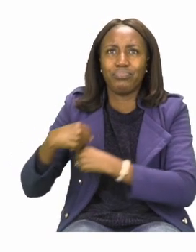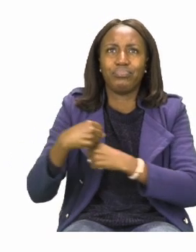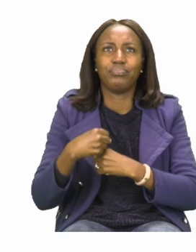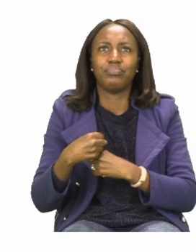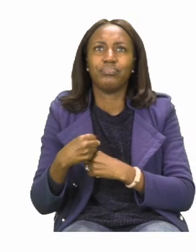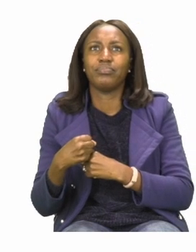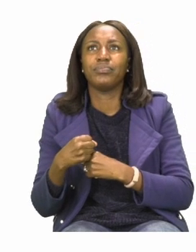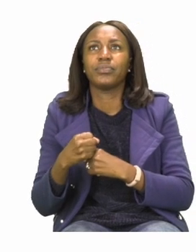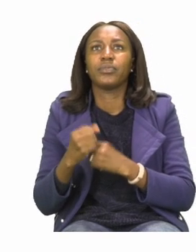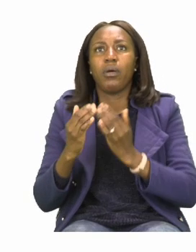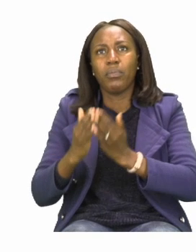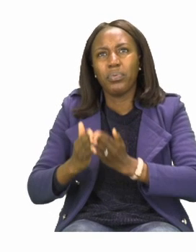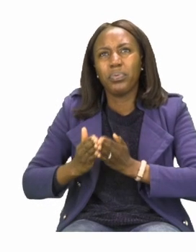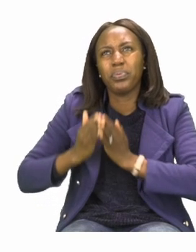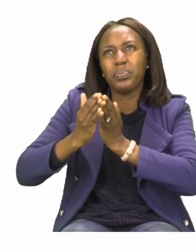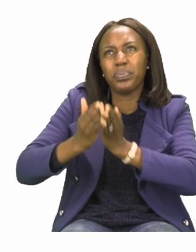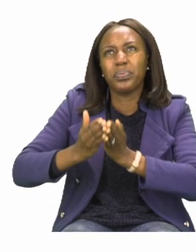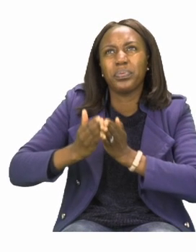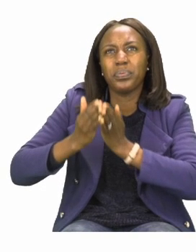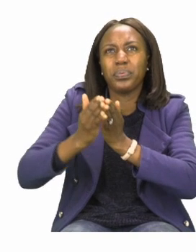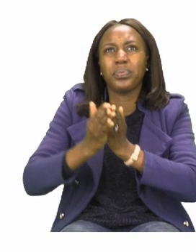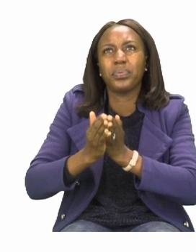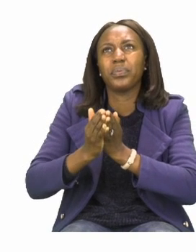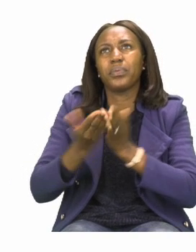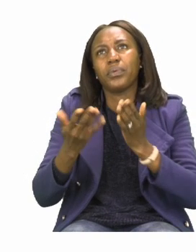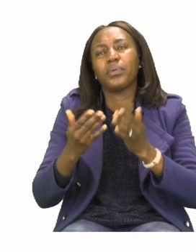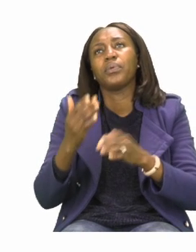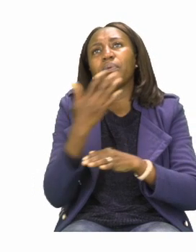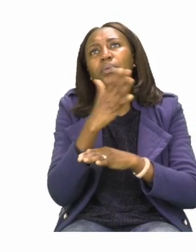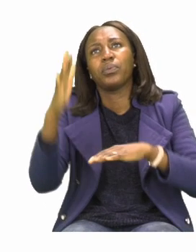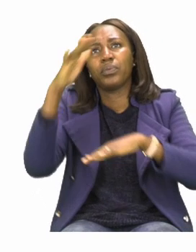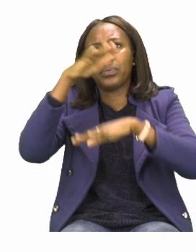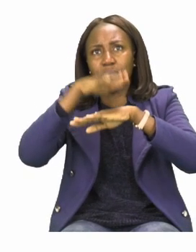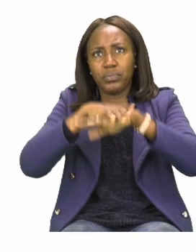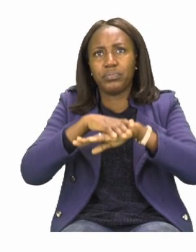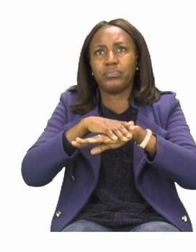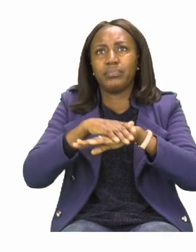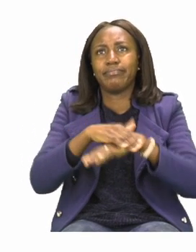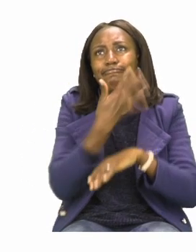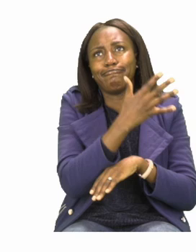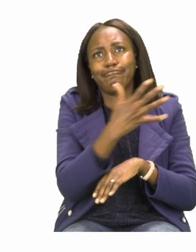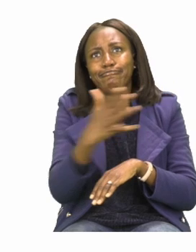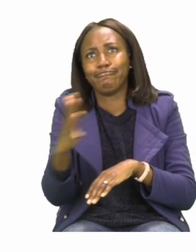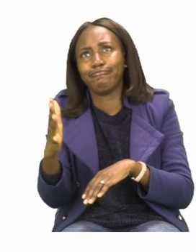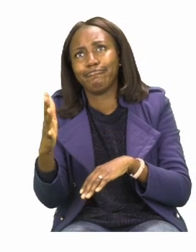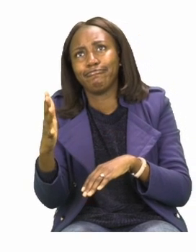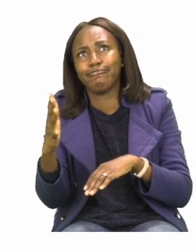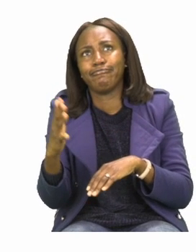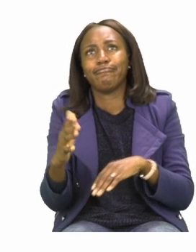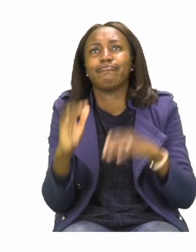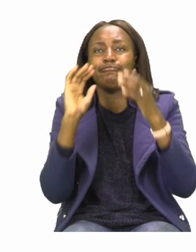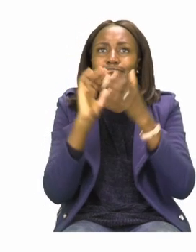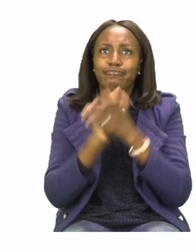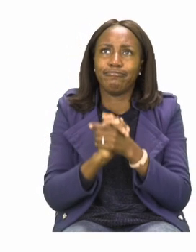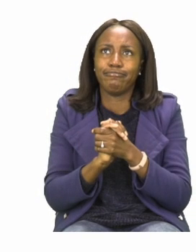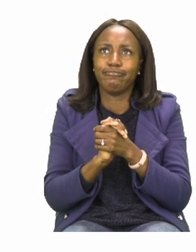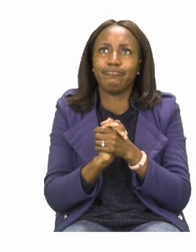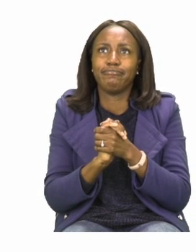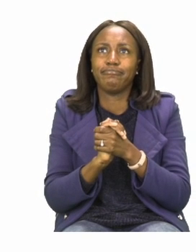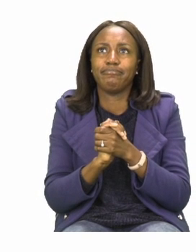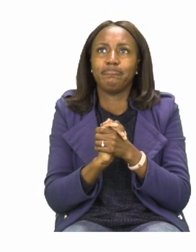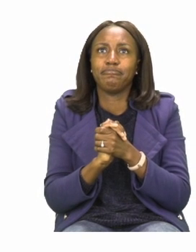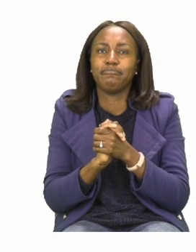sail, float, water and friends.